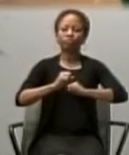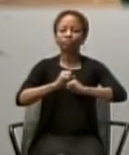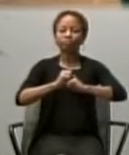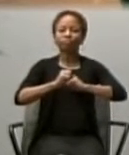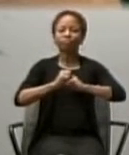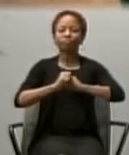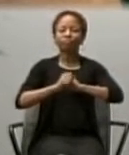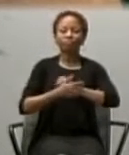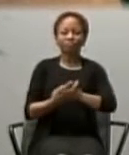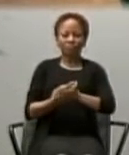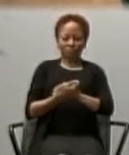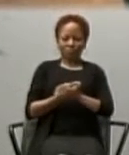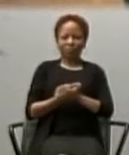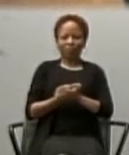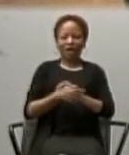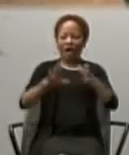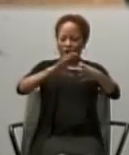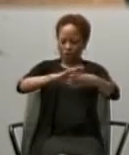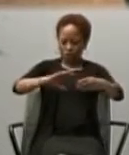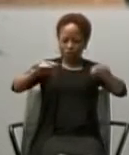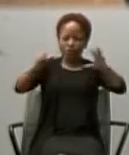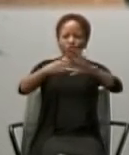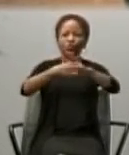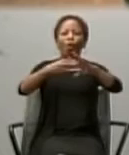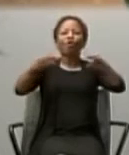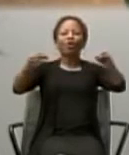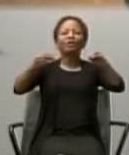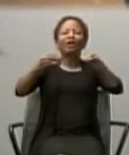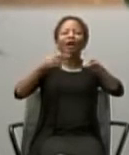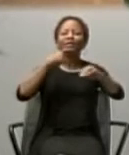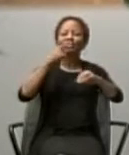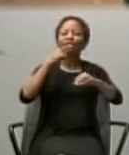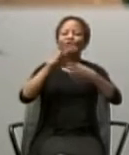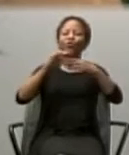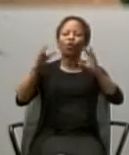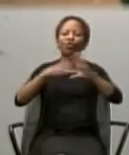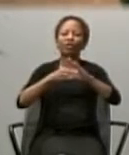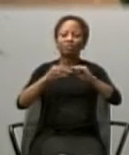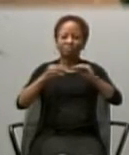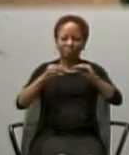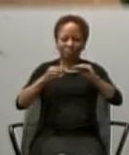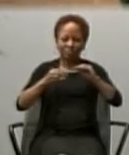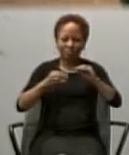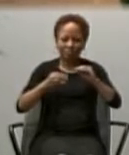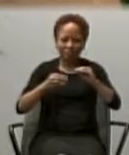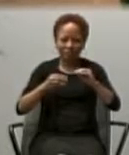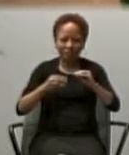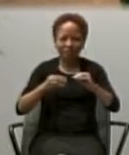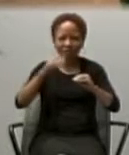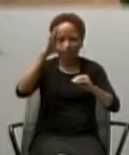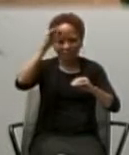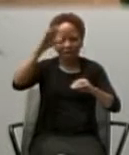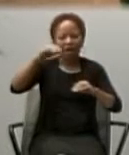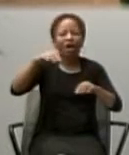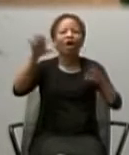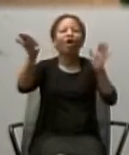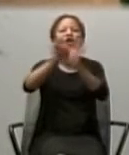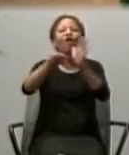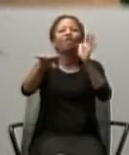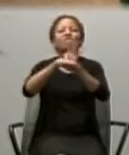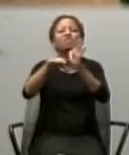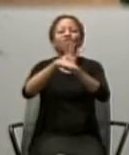tell about these men who sat behind these two nuns at this football match.